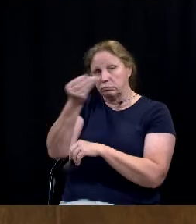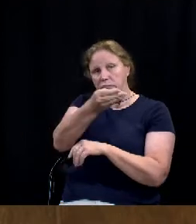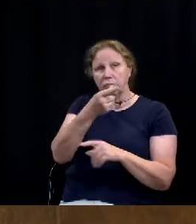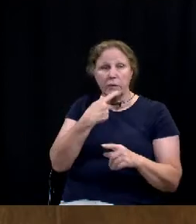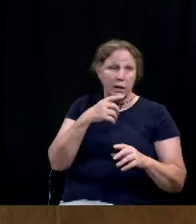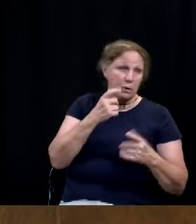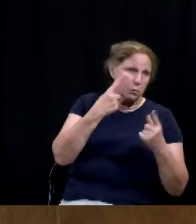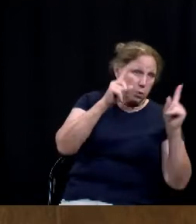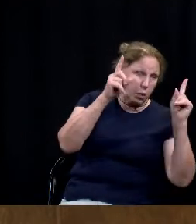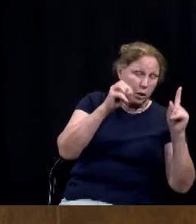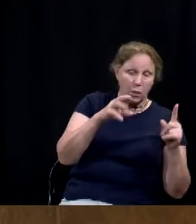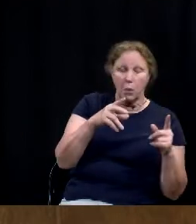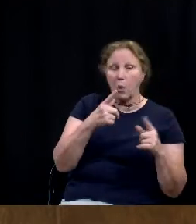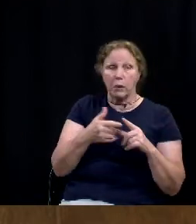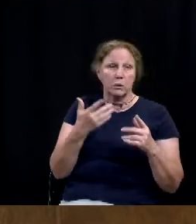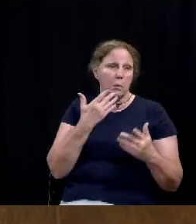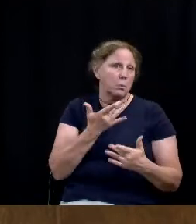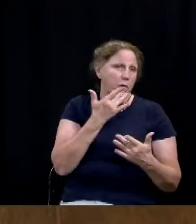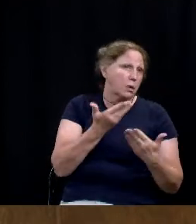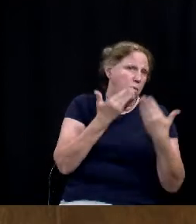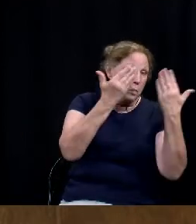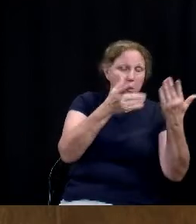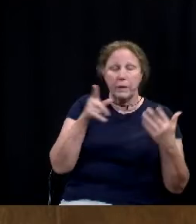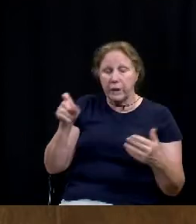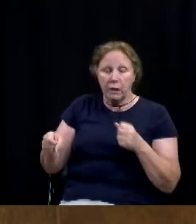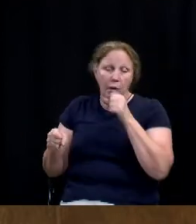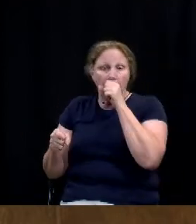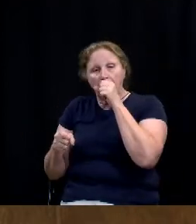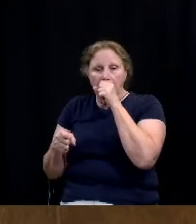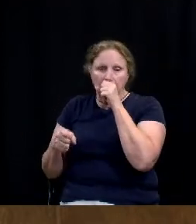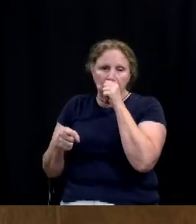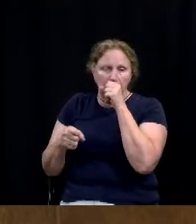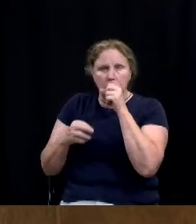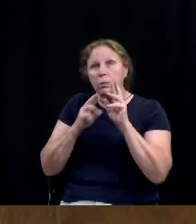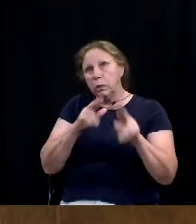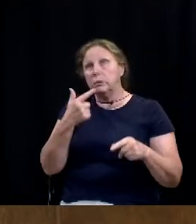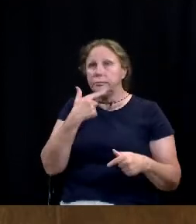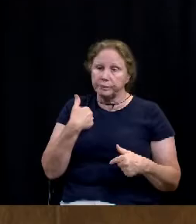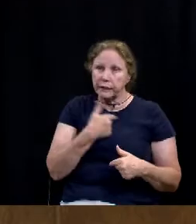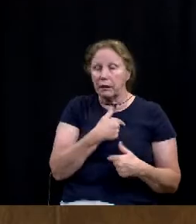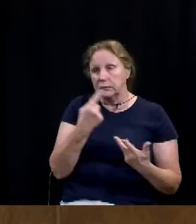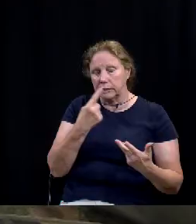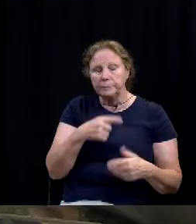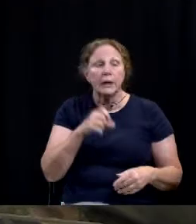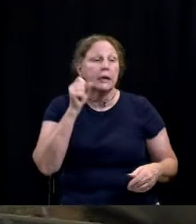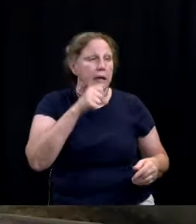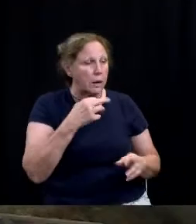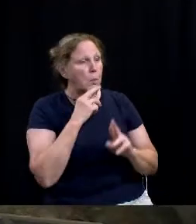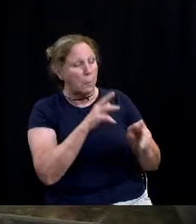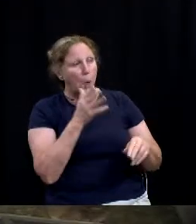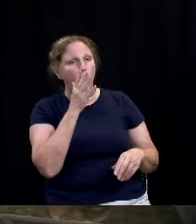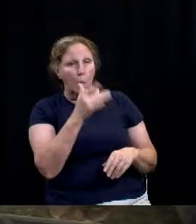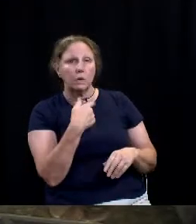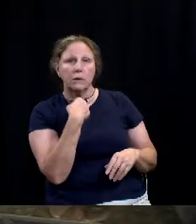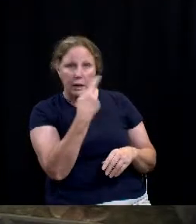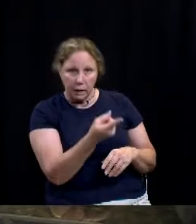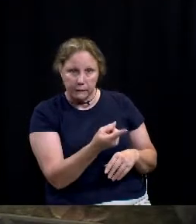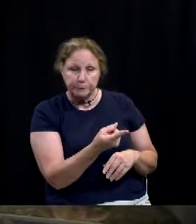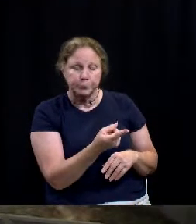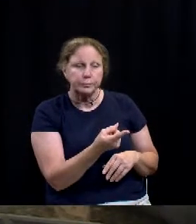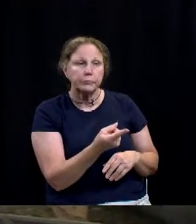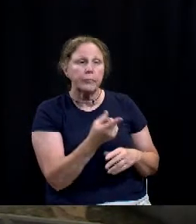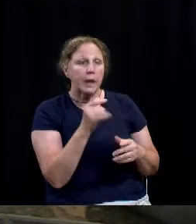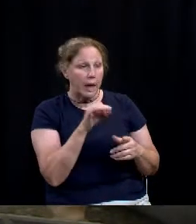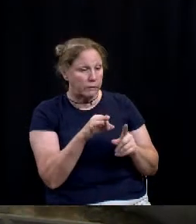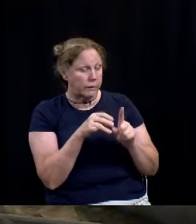working. I don't know if they make recommendations, but at least they can, the report, I guess, will say something. Yes, the report will give you a basis as to